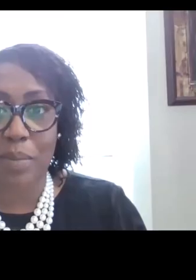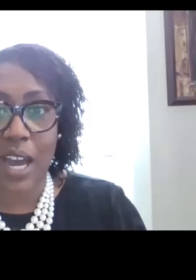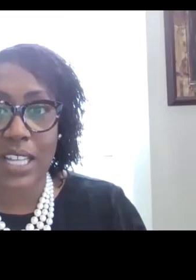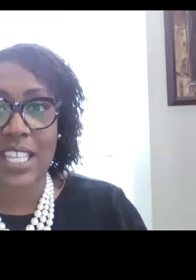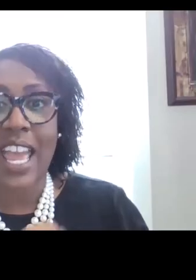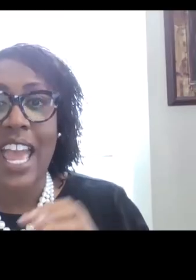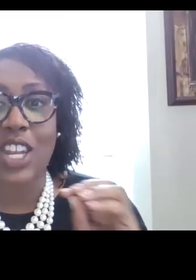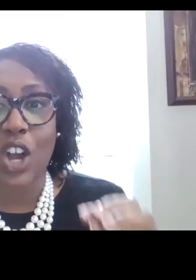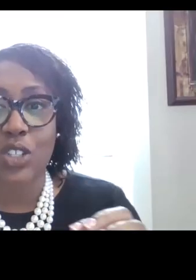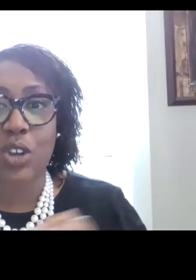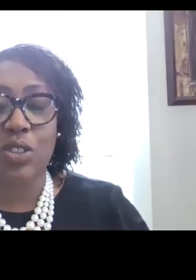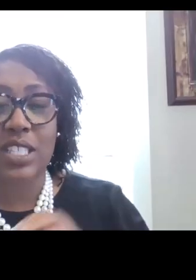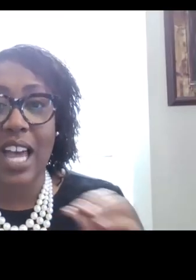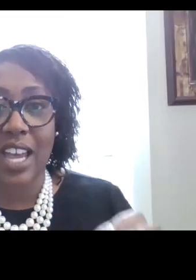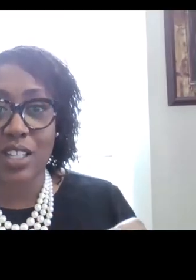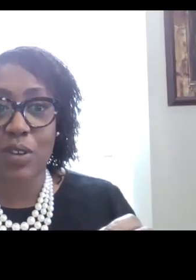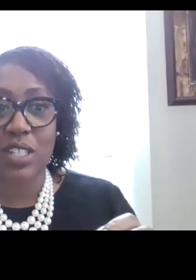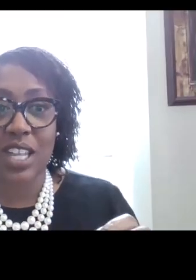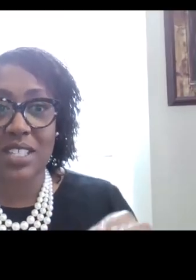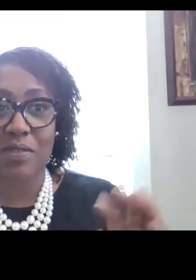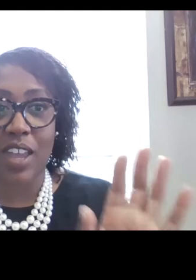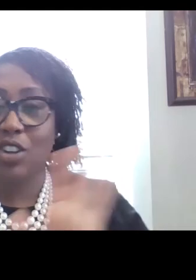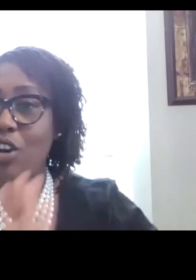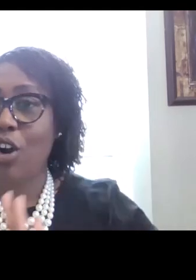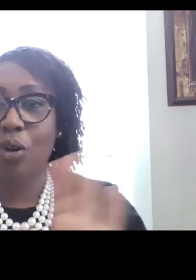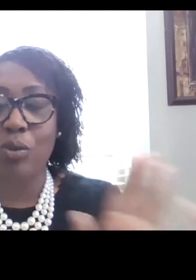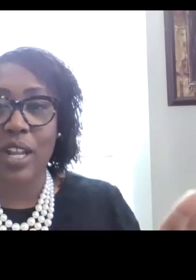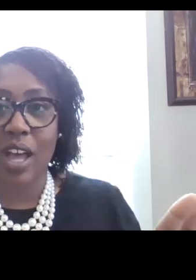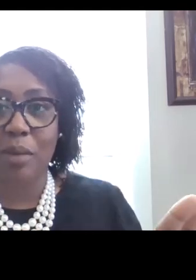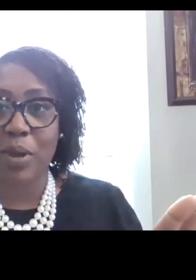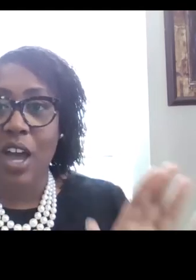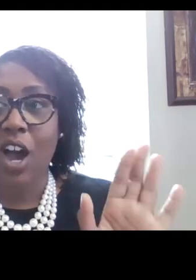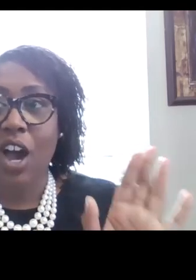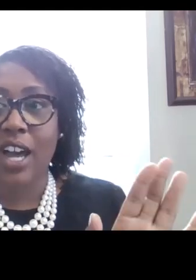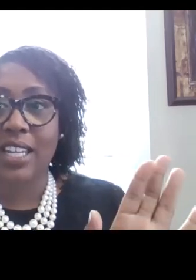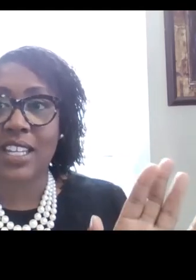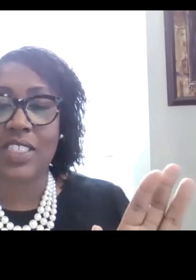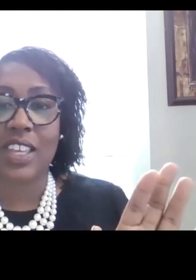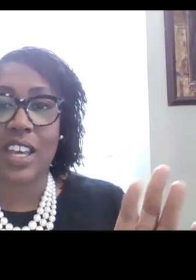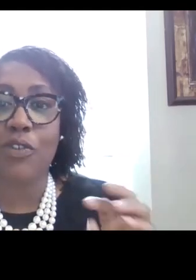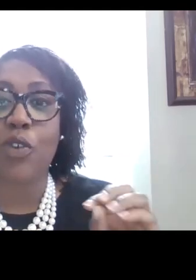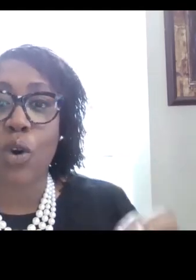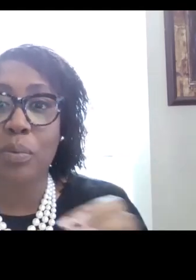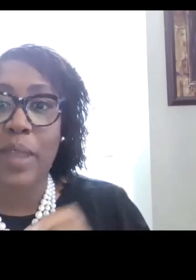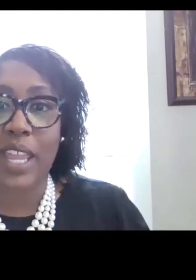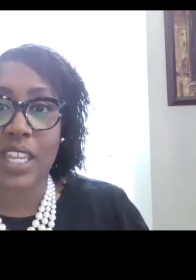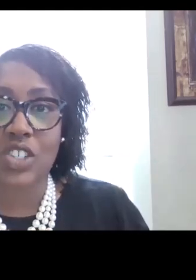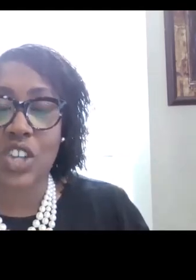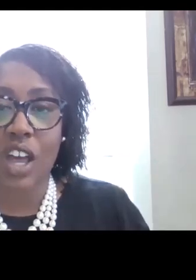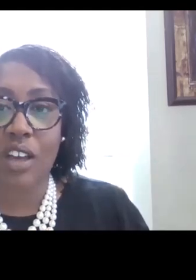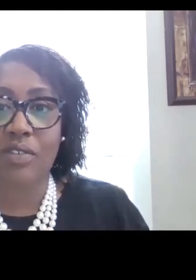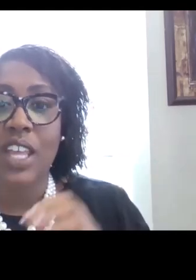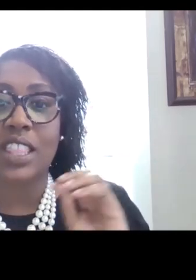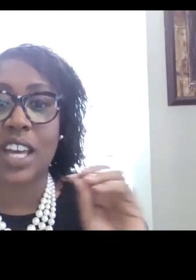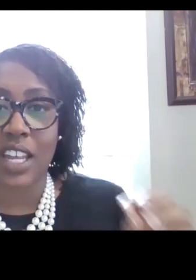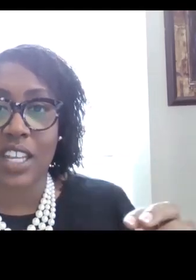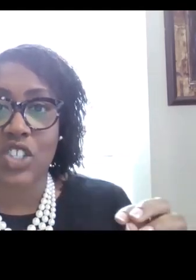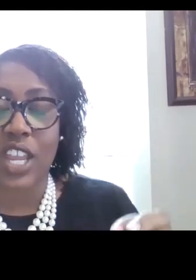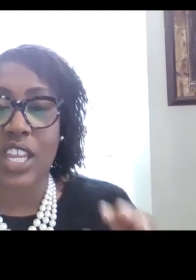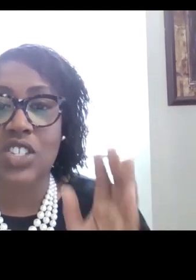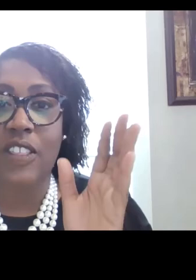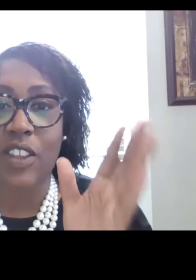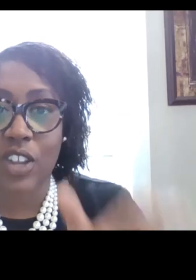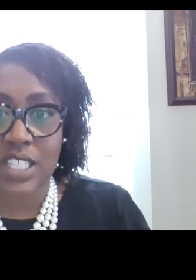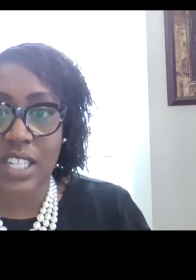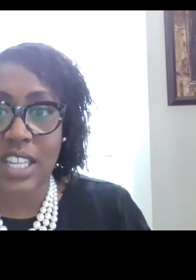Q&A box. And also the slides for today's event are already up on the forum page of the HUD